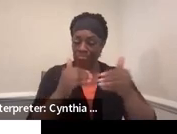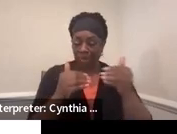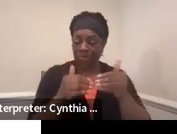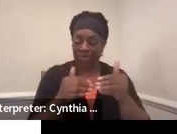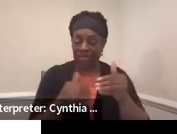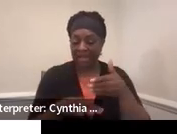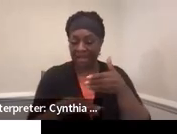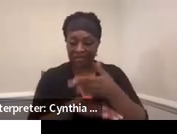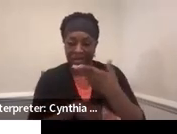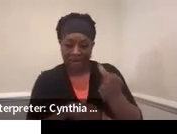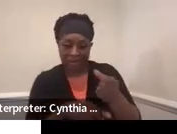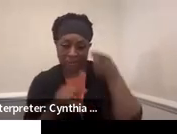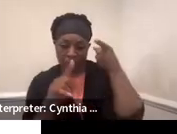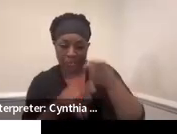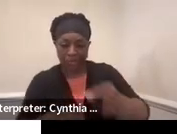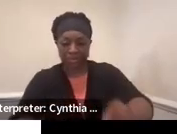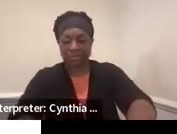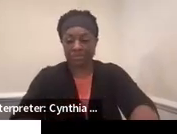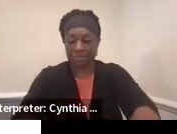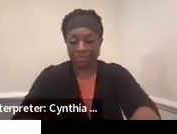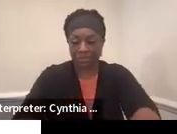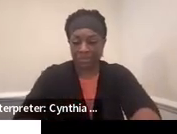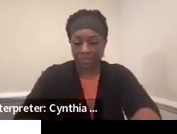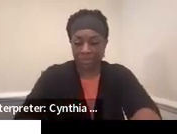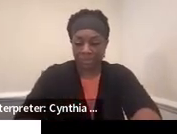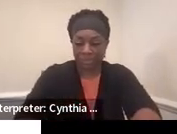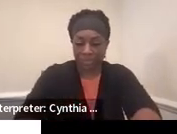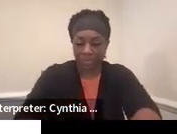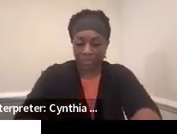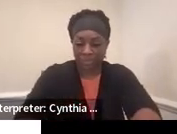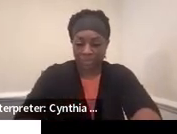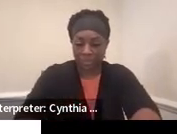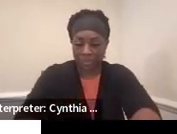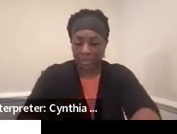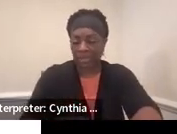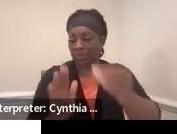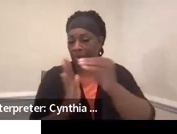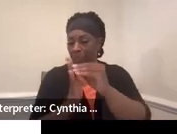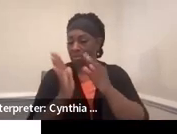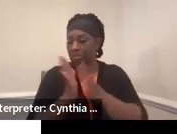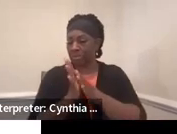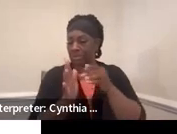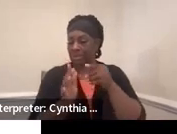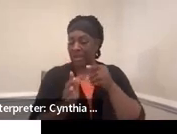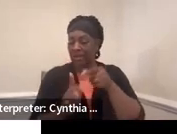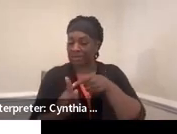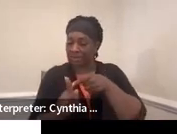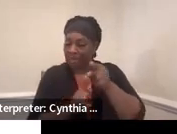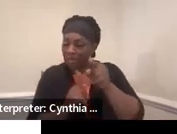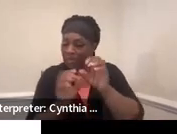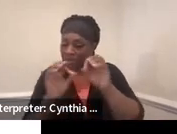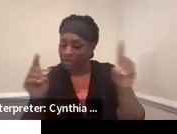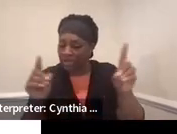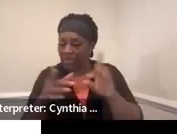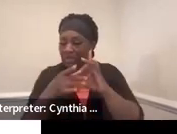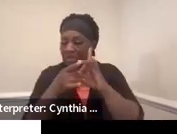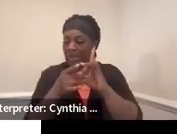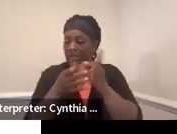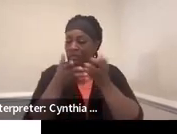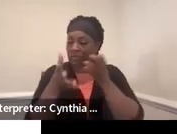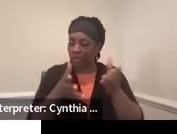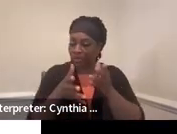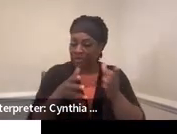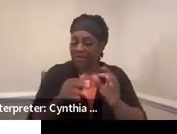-secondary goals. So this is where you would put special education, general education, related services, services from other